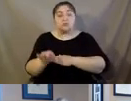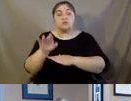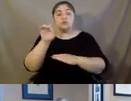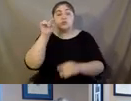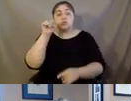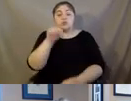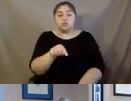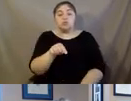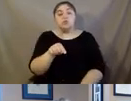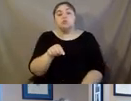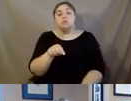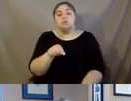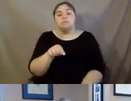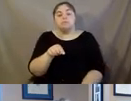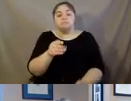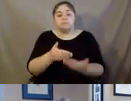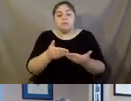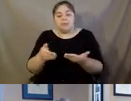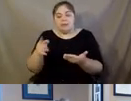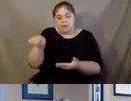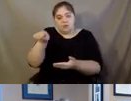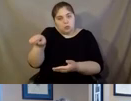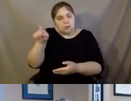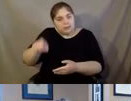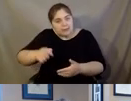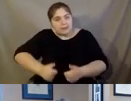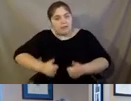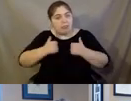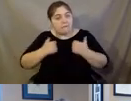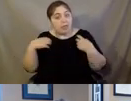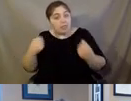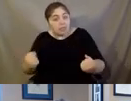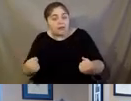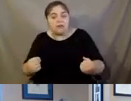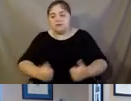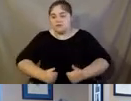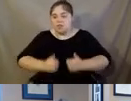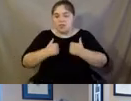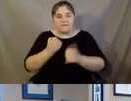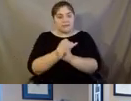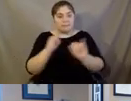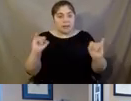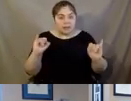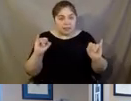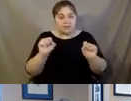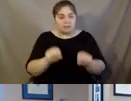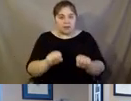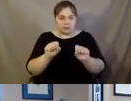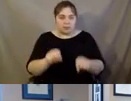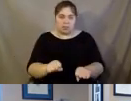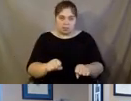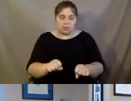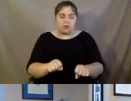the things that you need to live healthy, to live well, to live as independently and to the highest degree